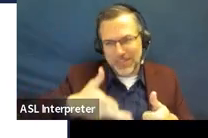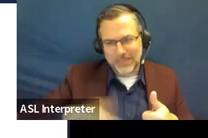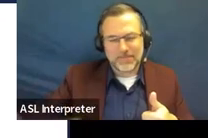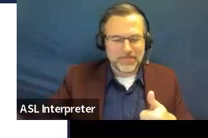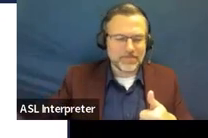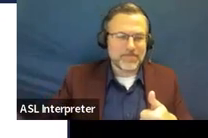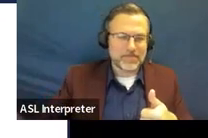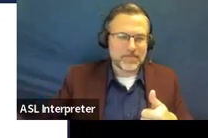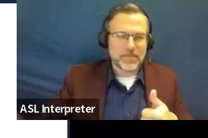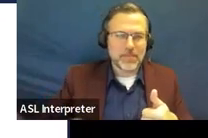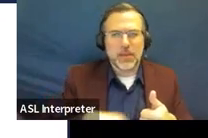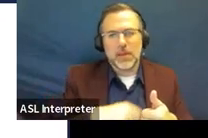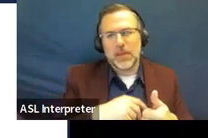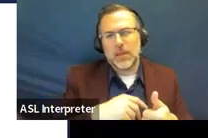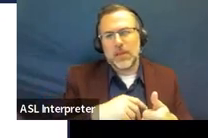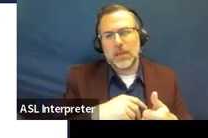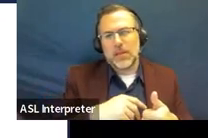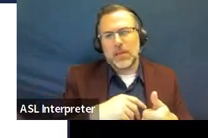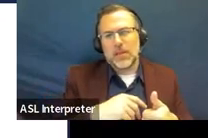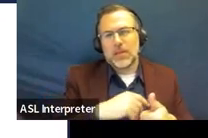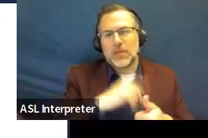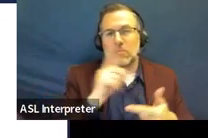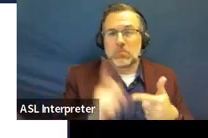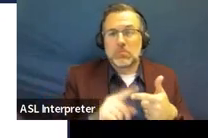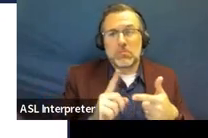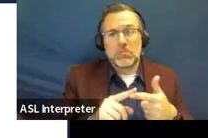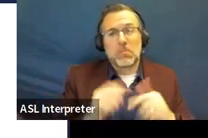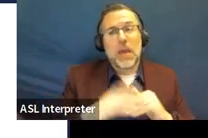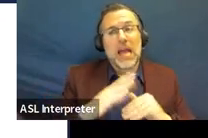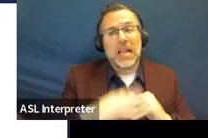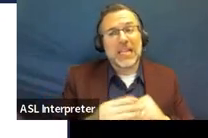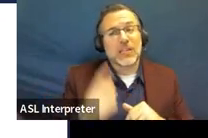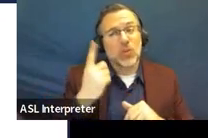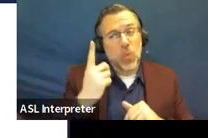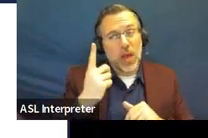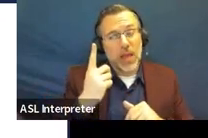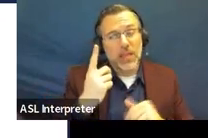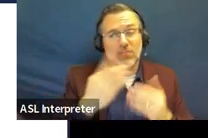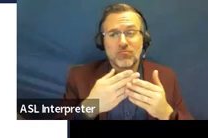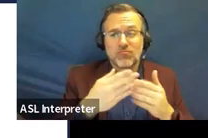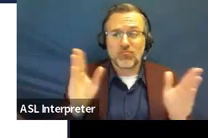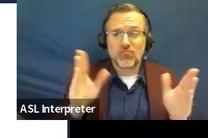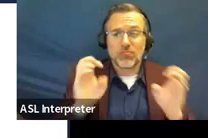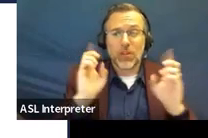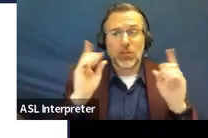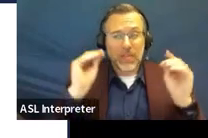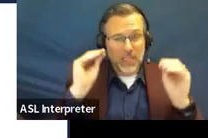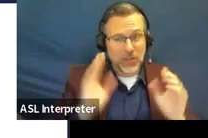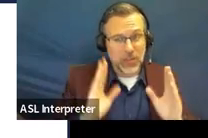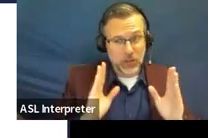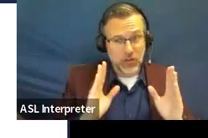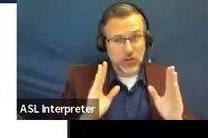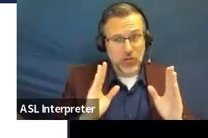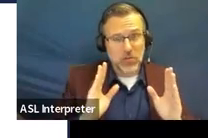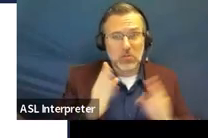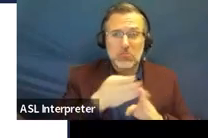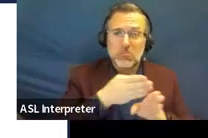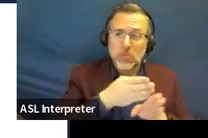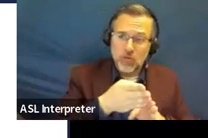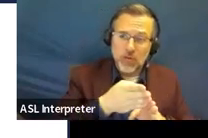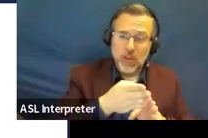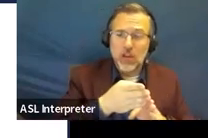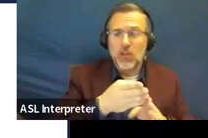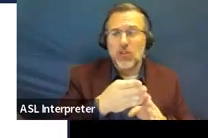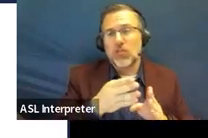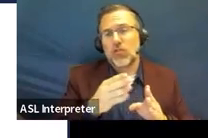Then there's also no less than one regular education teacher. And this should include career, technical, and adult